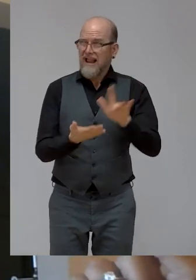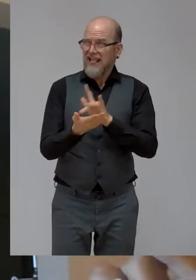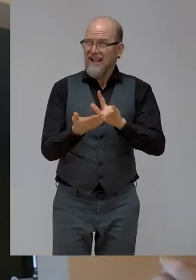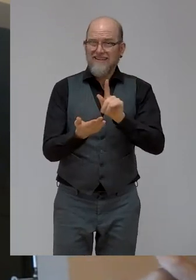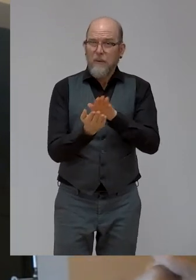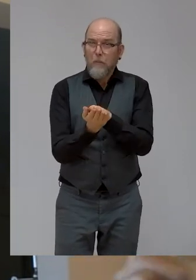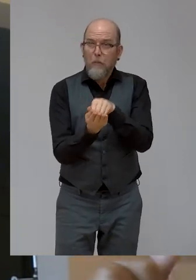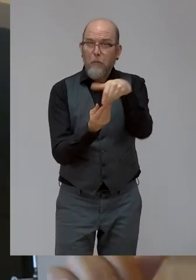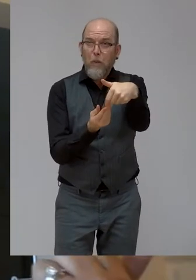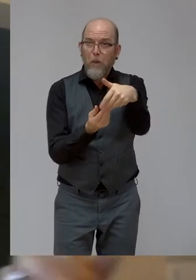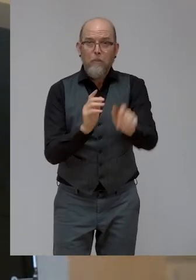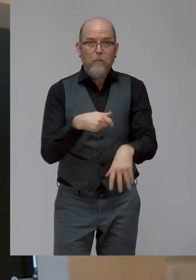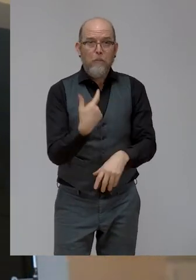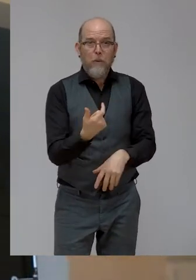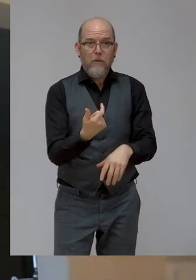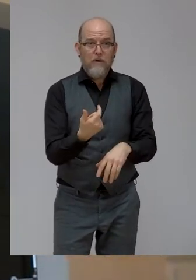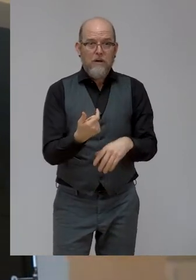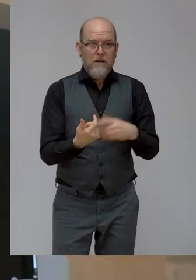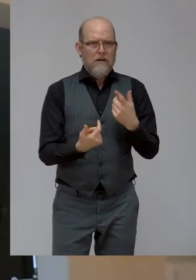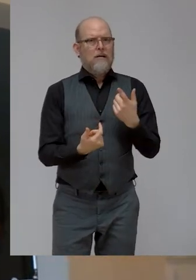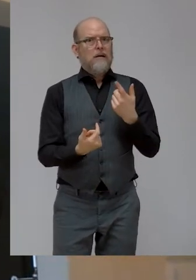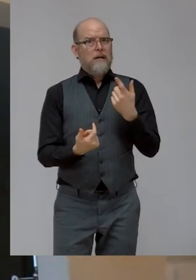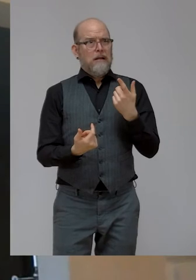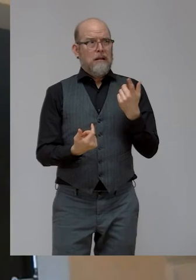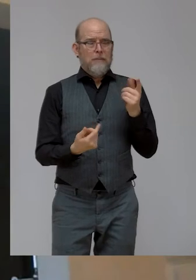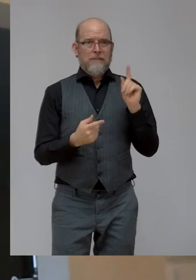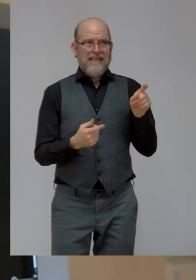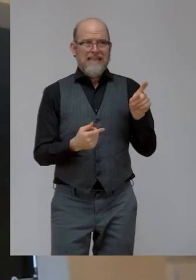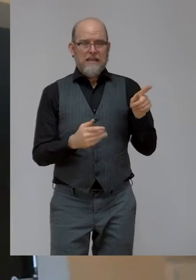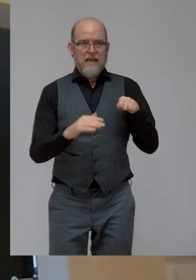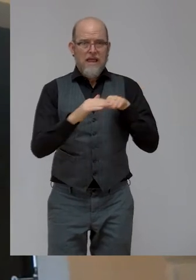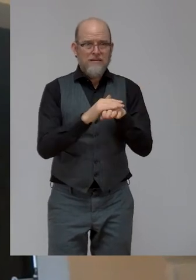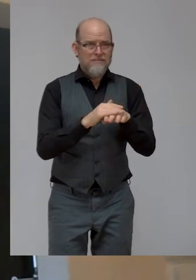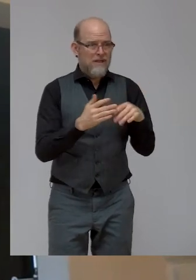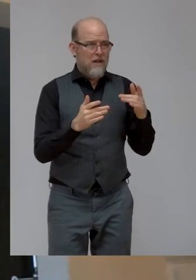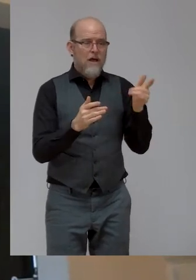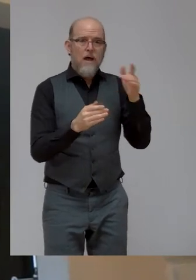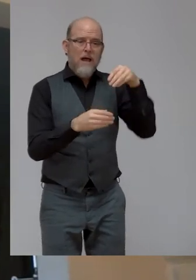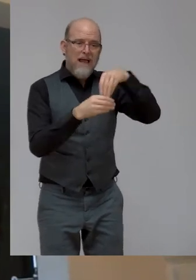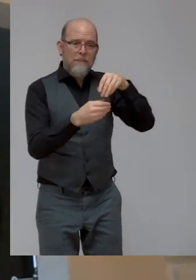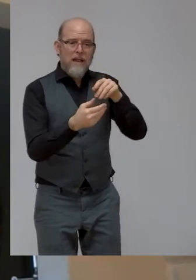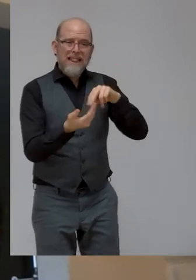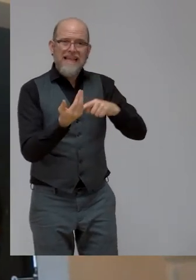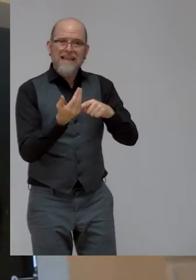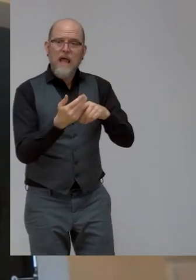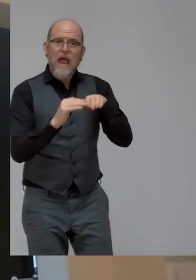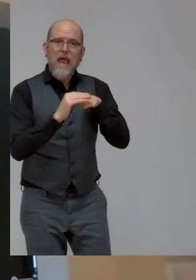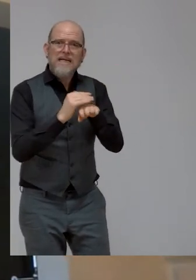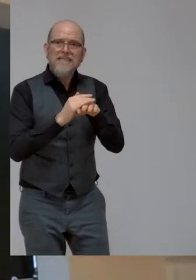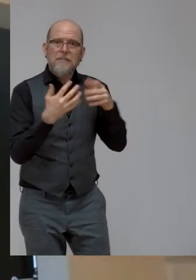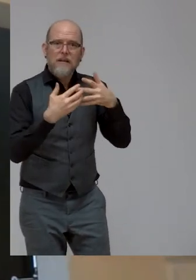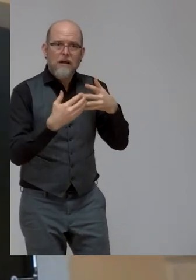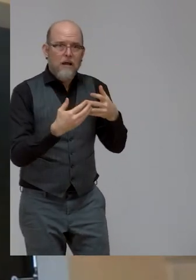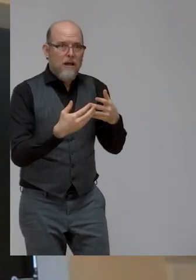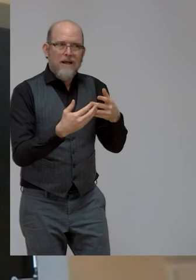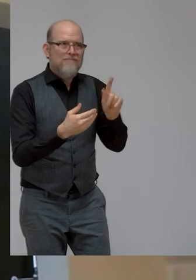features built into them. We need to upskill and train people on how to use devices and use